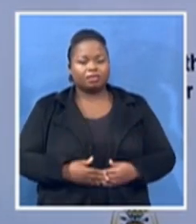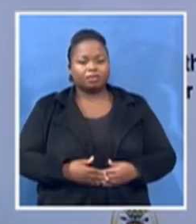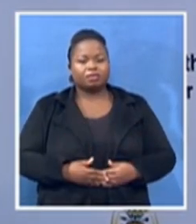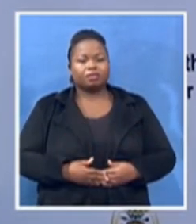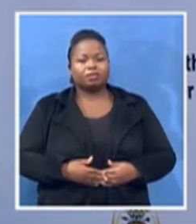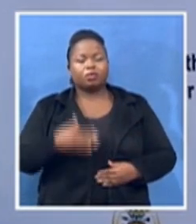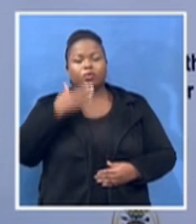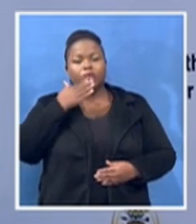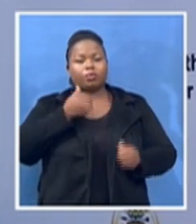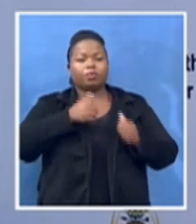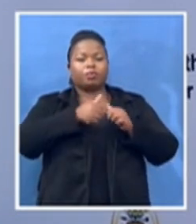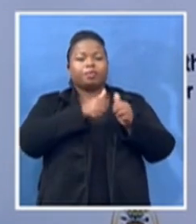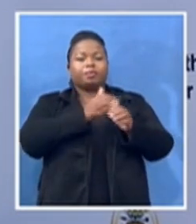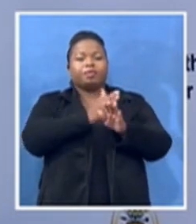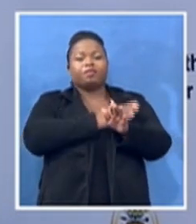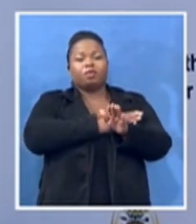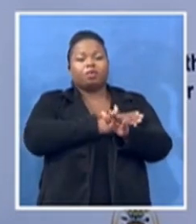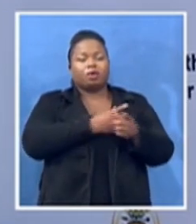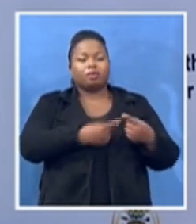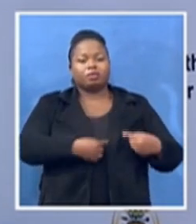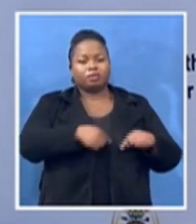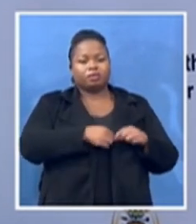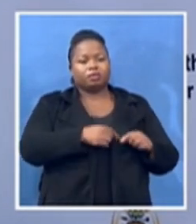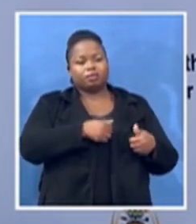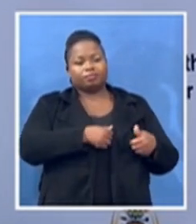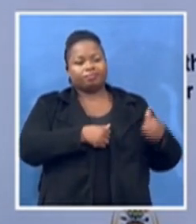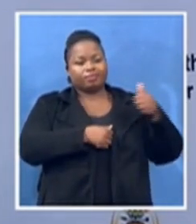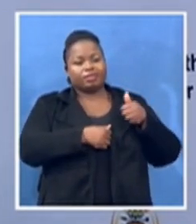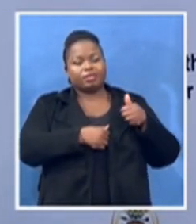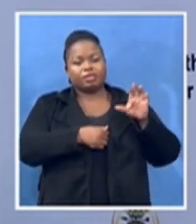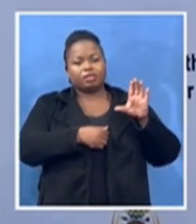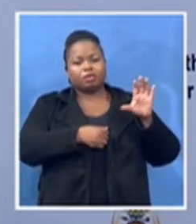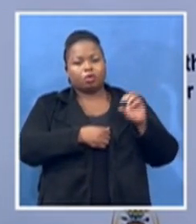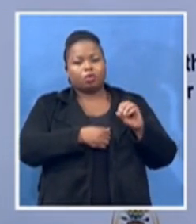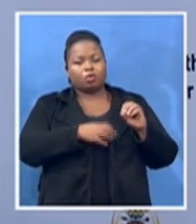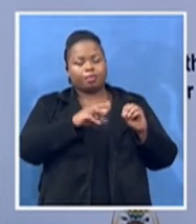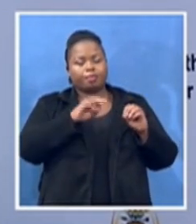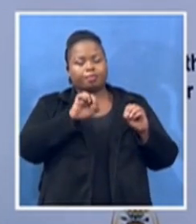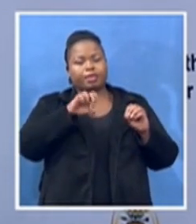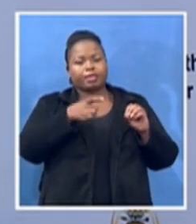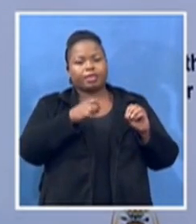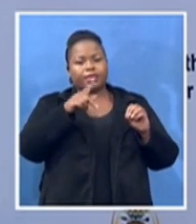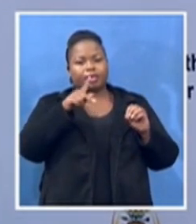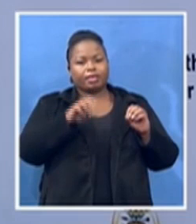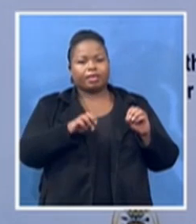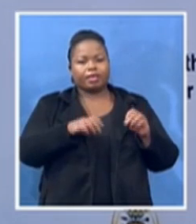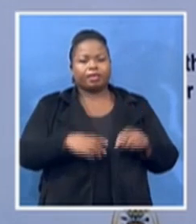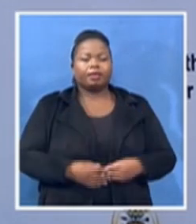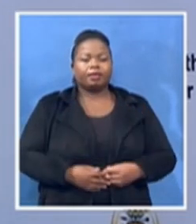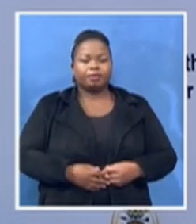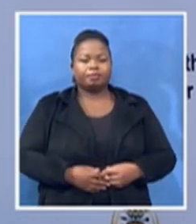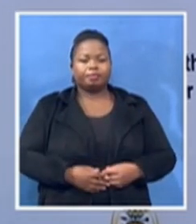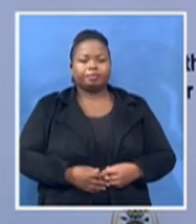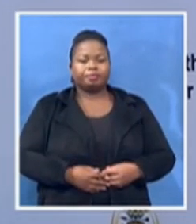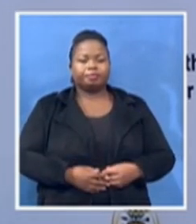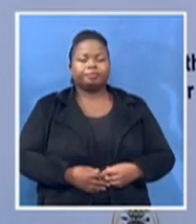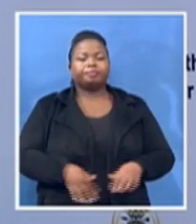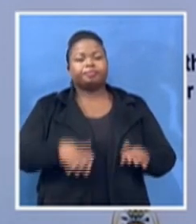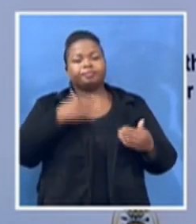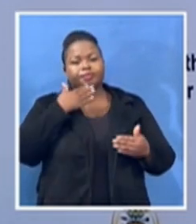Maklaike, Tulasis. Thank you very much for organizing this very important